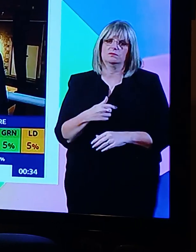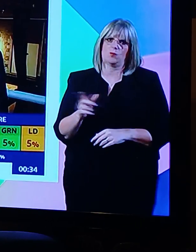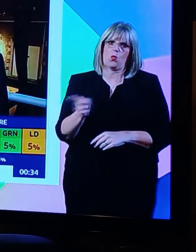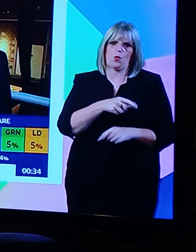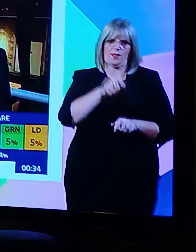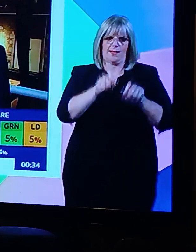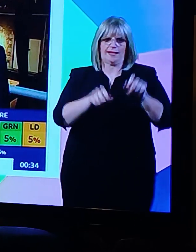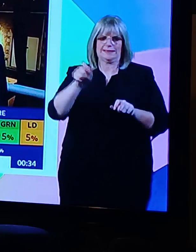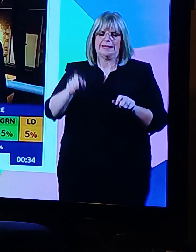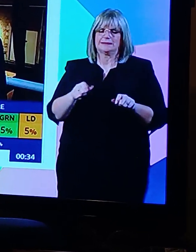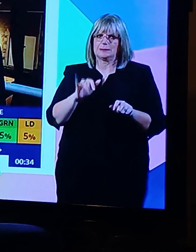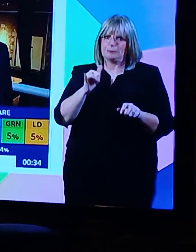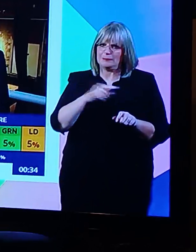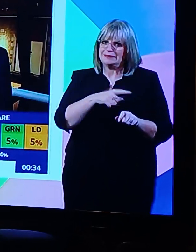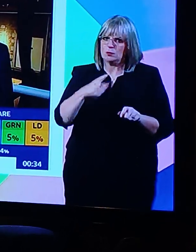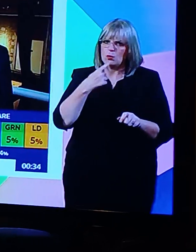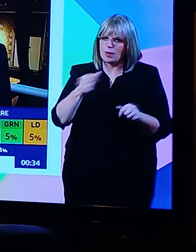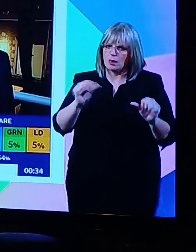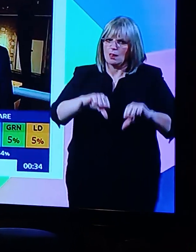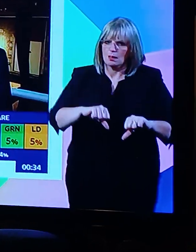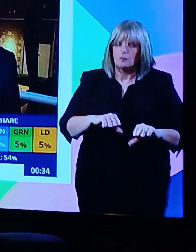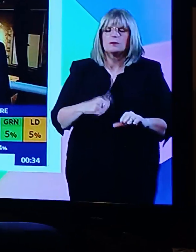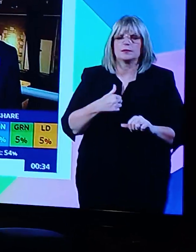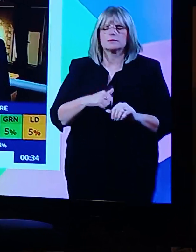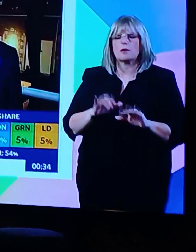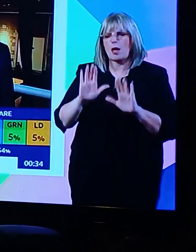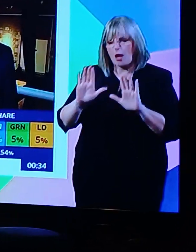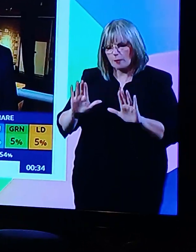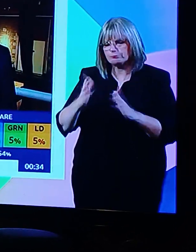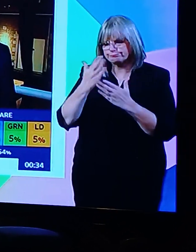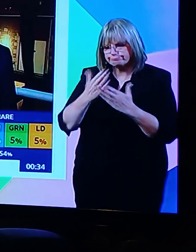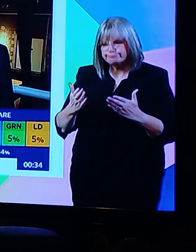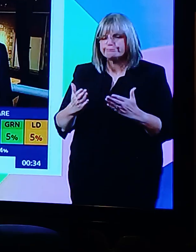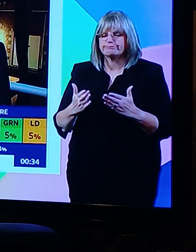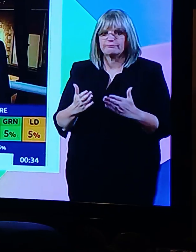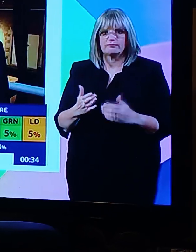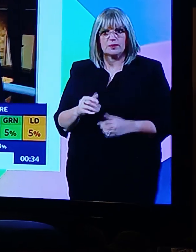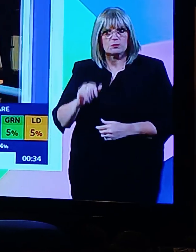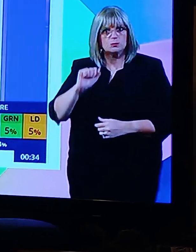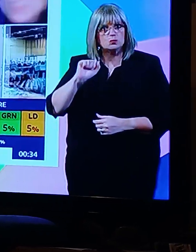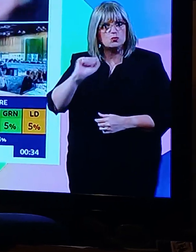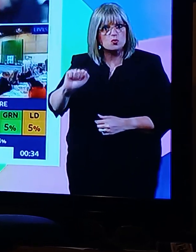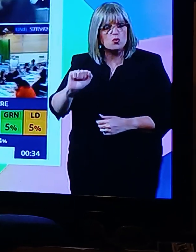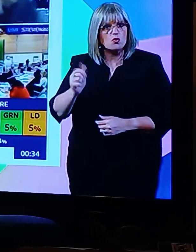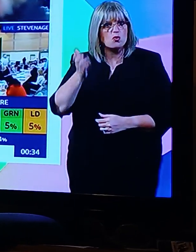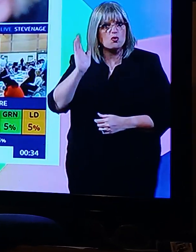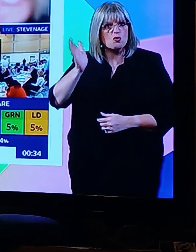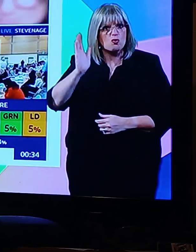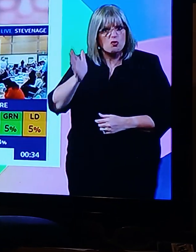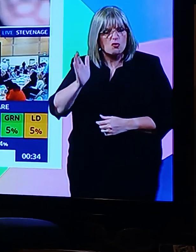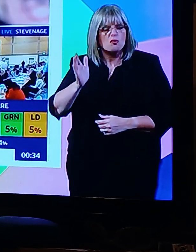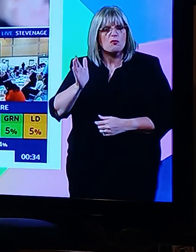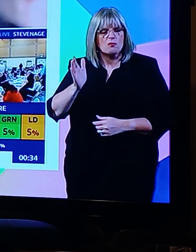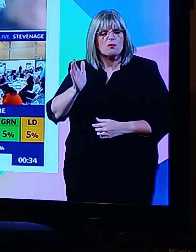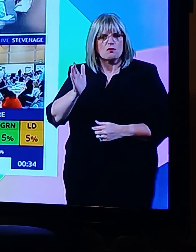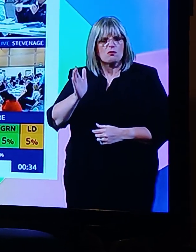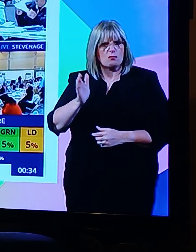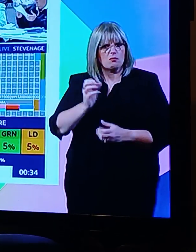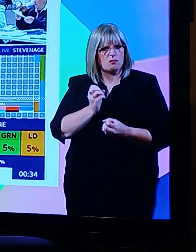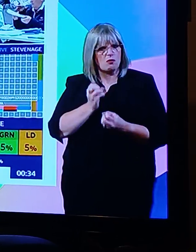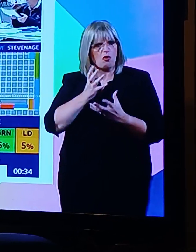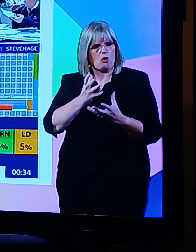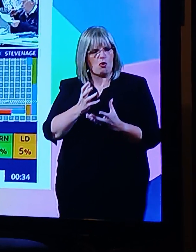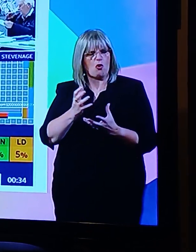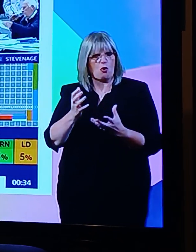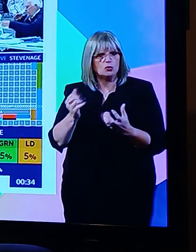may lose out. But in your speech, you gave a very strong warning, it was clear, to